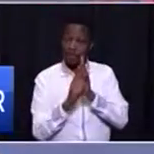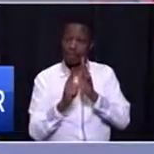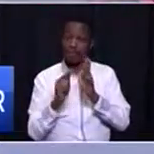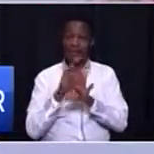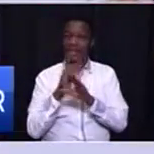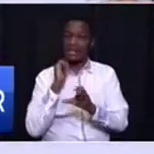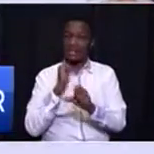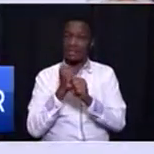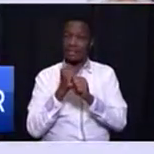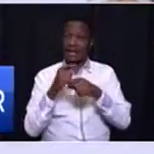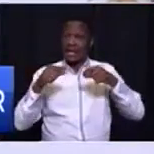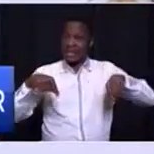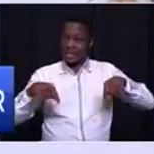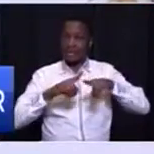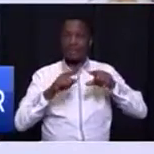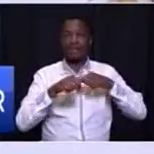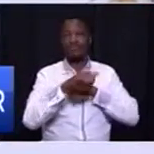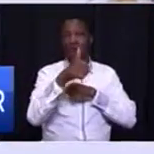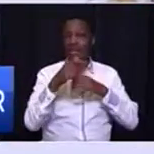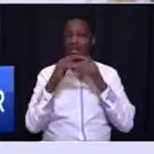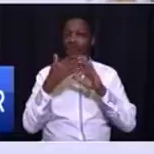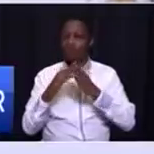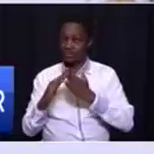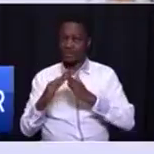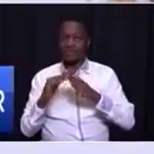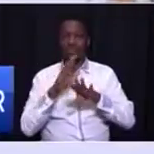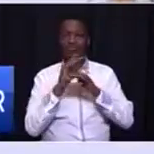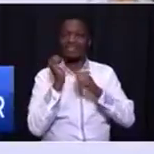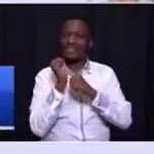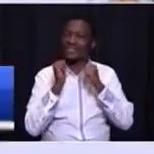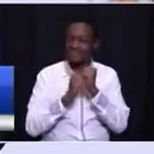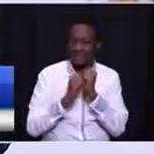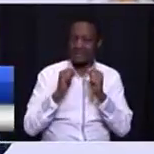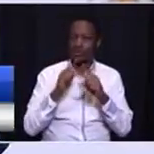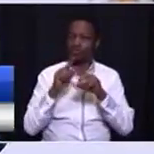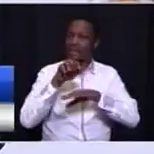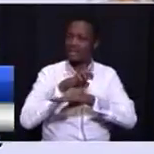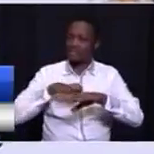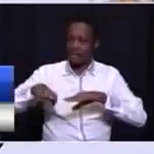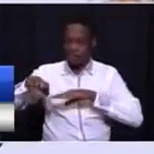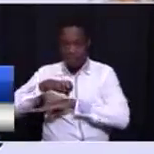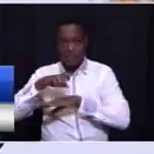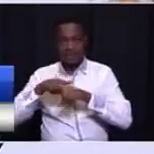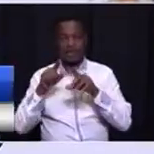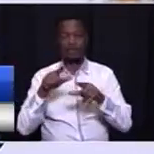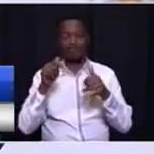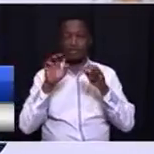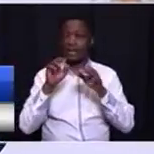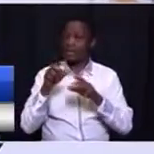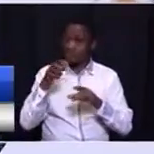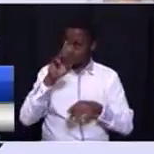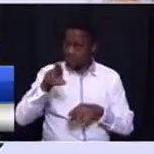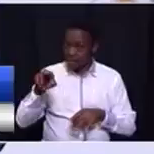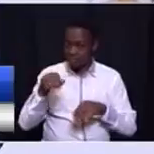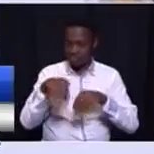to communities, to infrastructure, to the environment and to the formal mining economy.